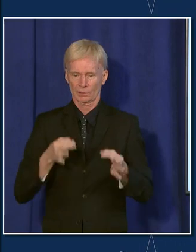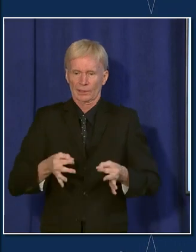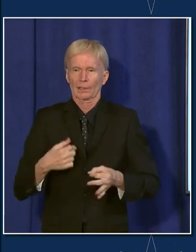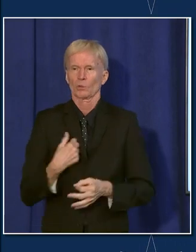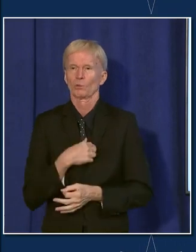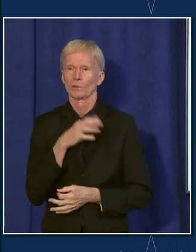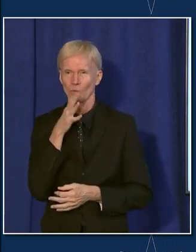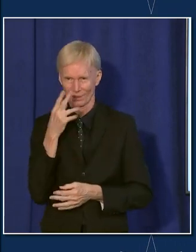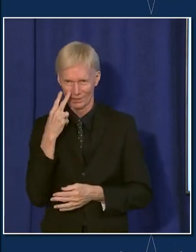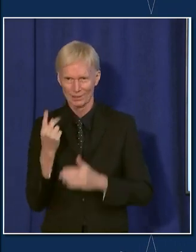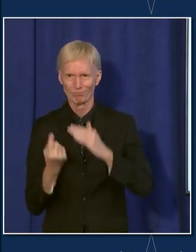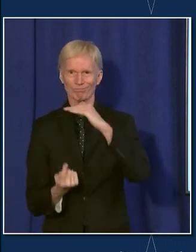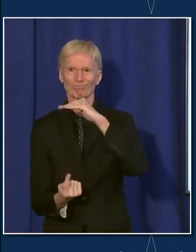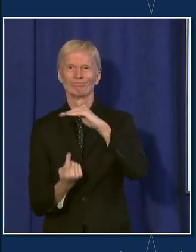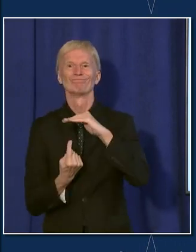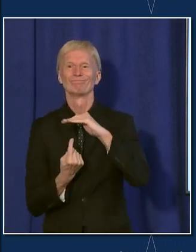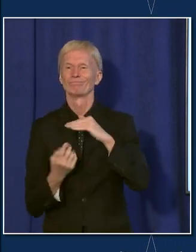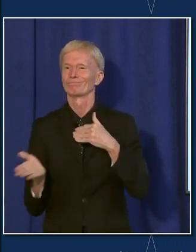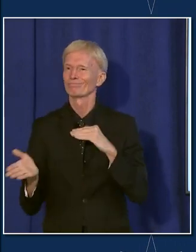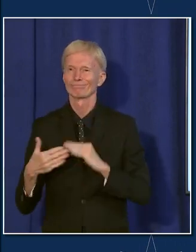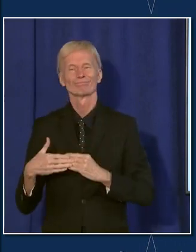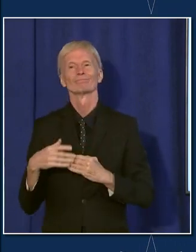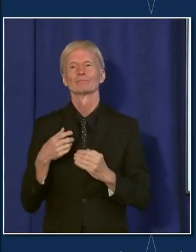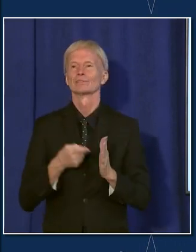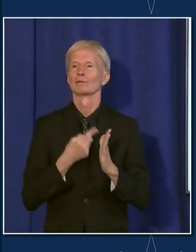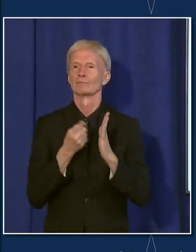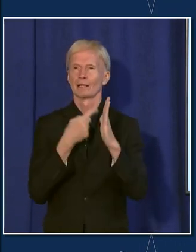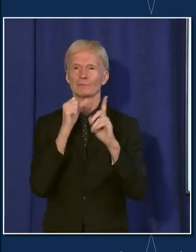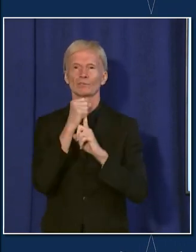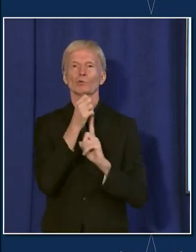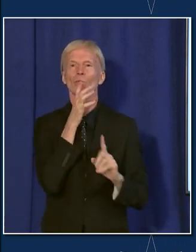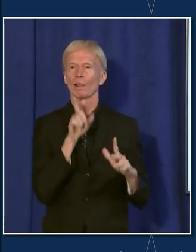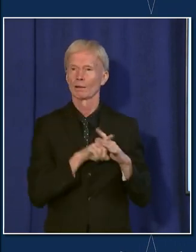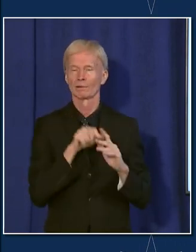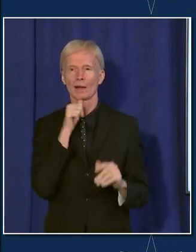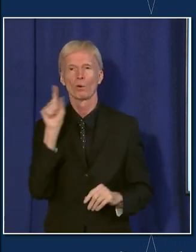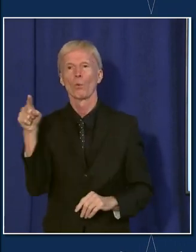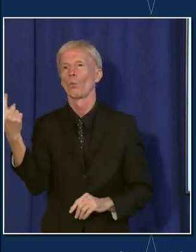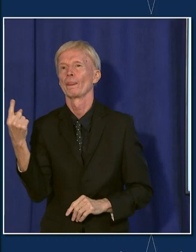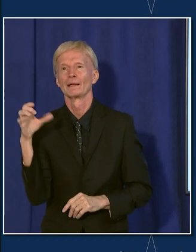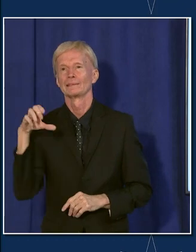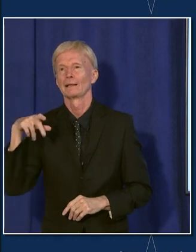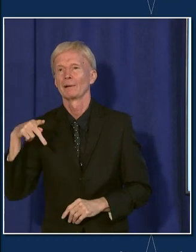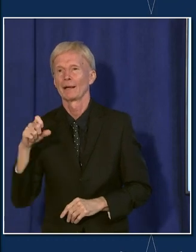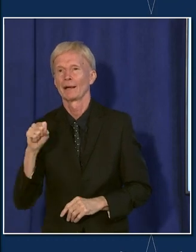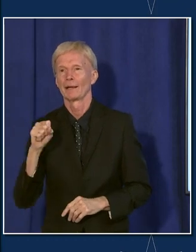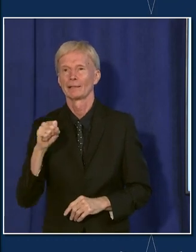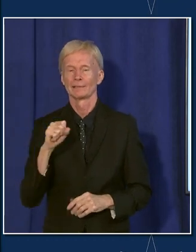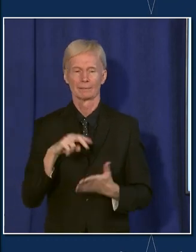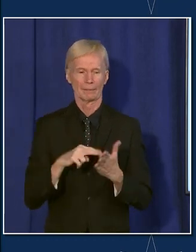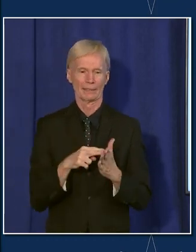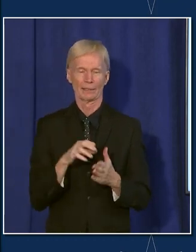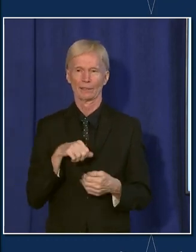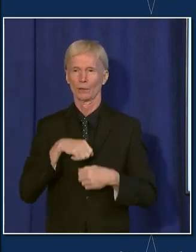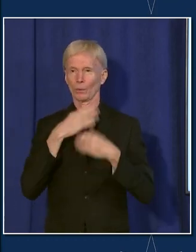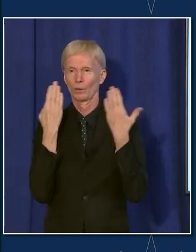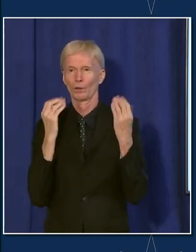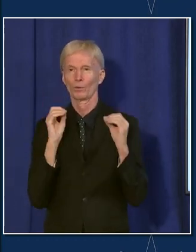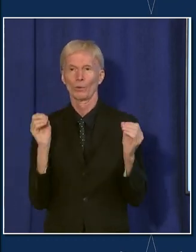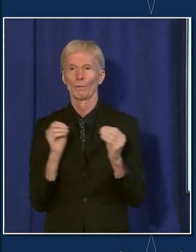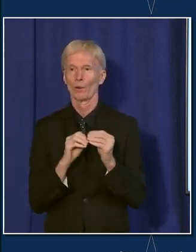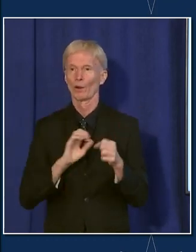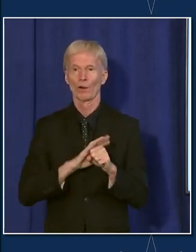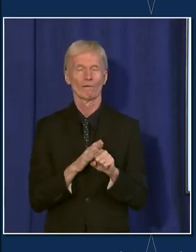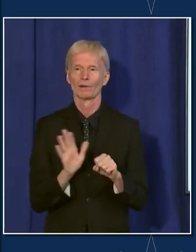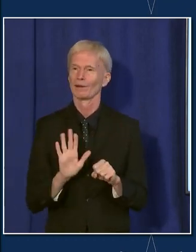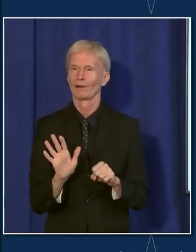quarantine. There will be cases for sure in schools, not just CPS in schools. It's not that COVID is gone. And we'll continue to do